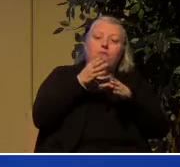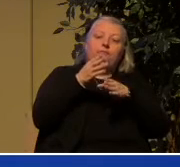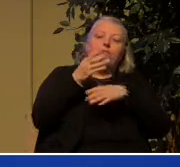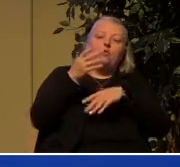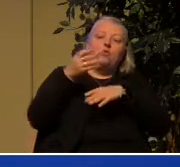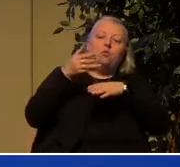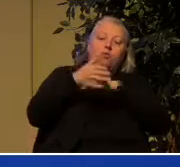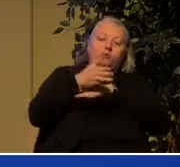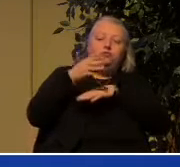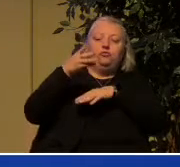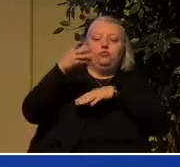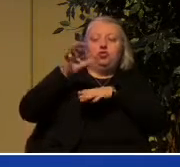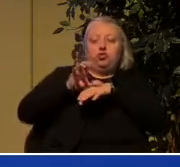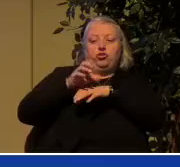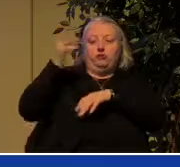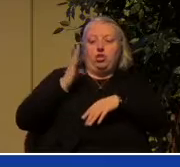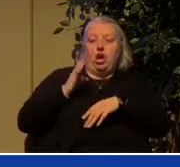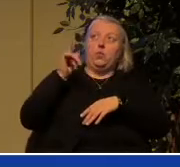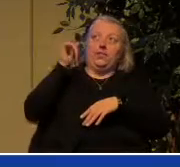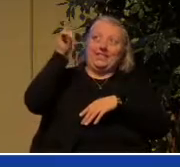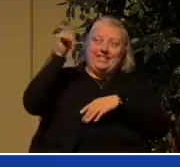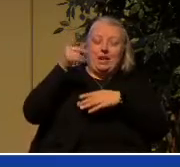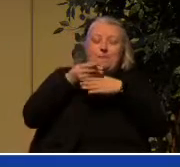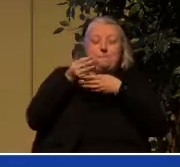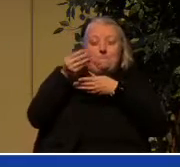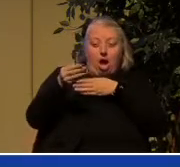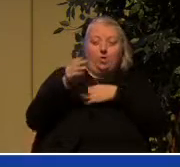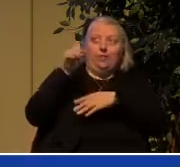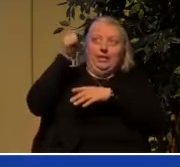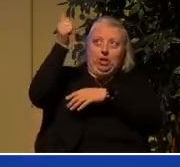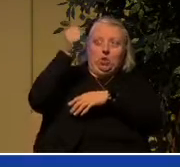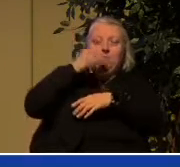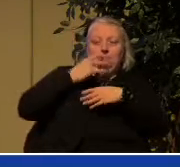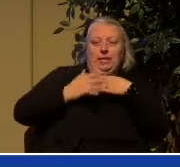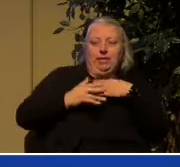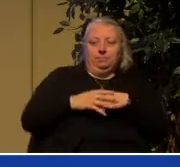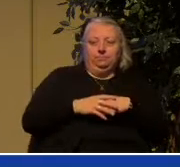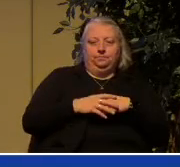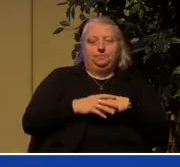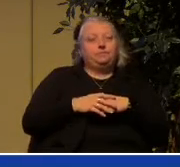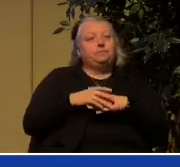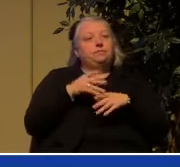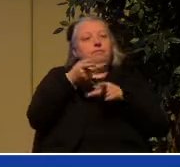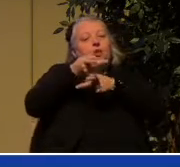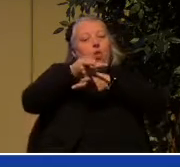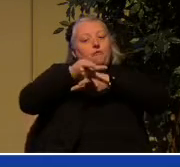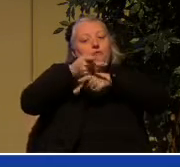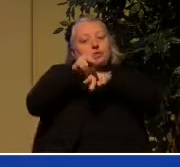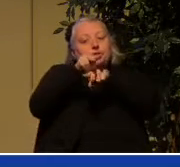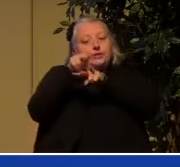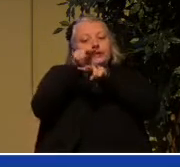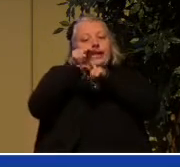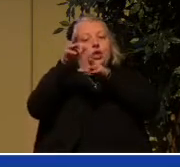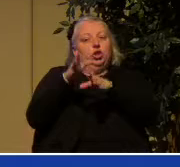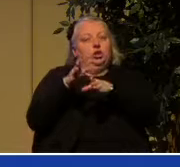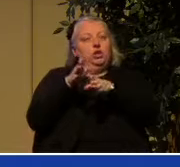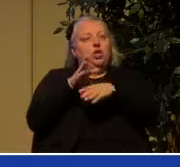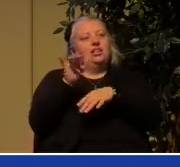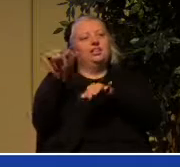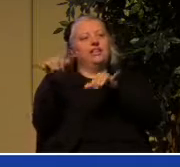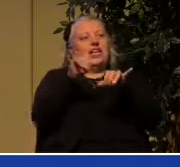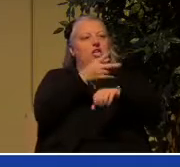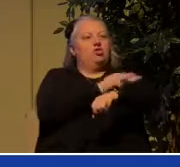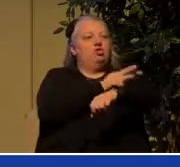blood. Overseers are to be shepherds of the flock. And just as a shepherd